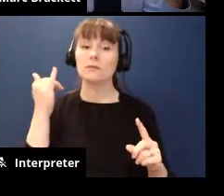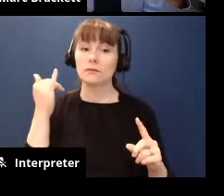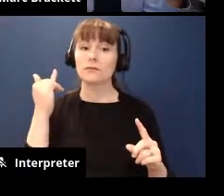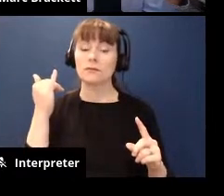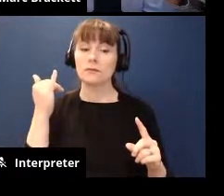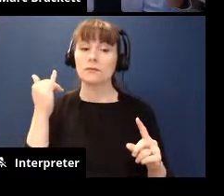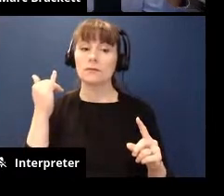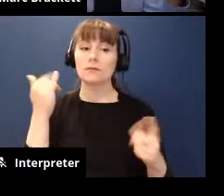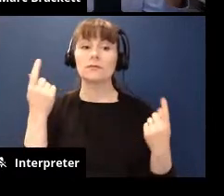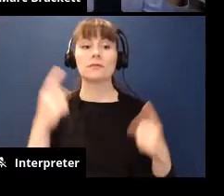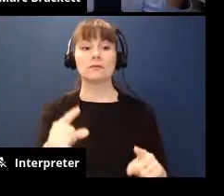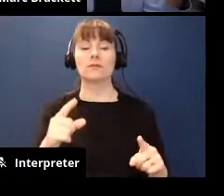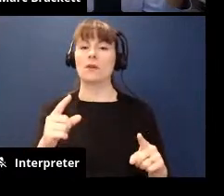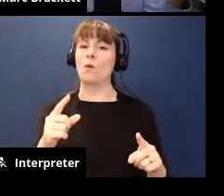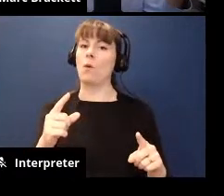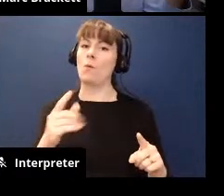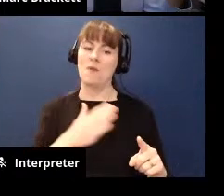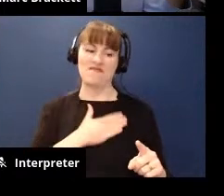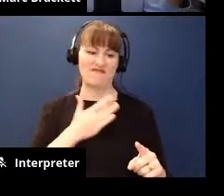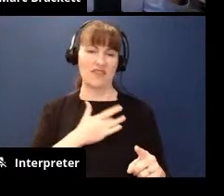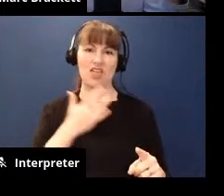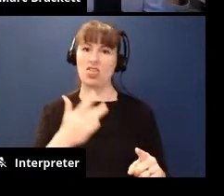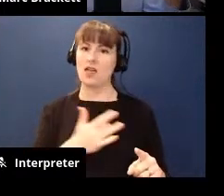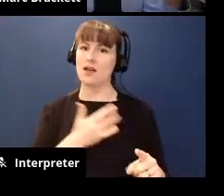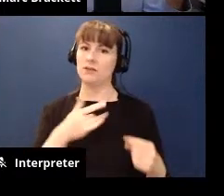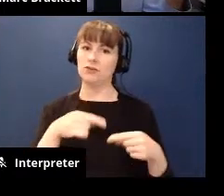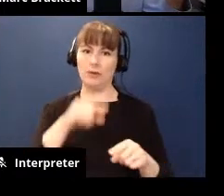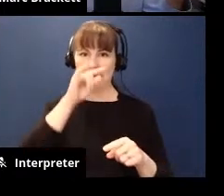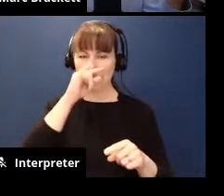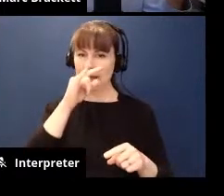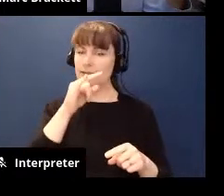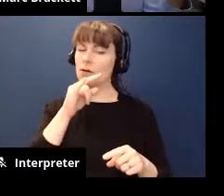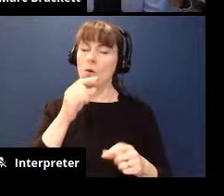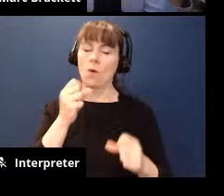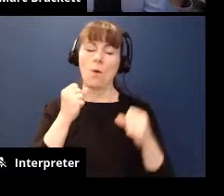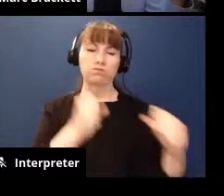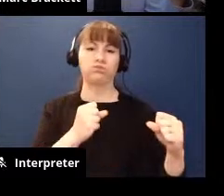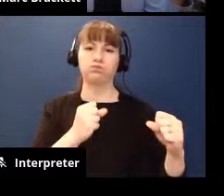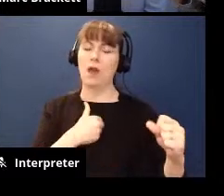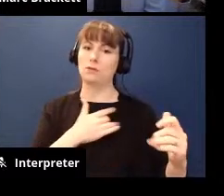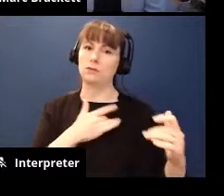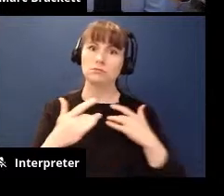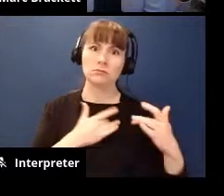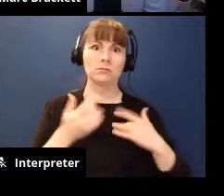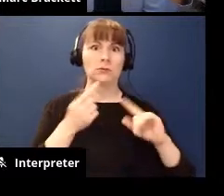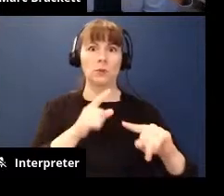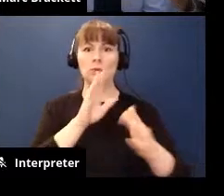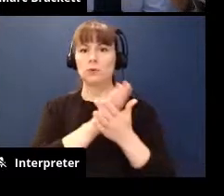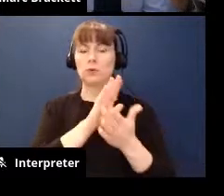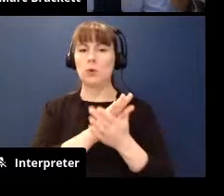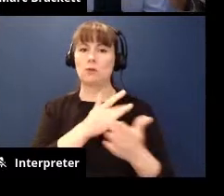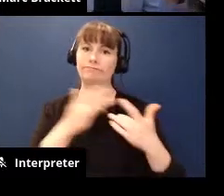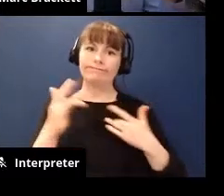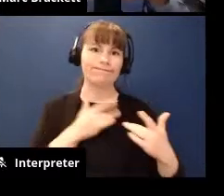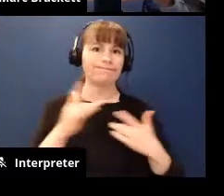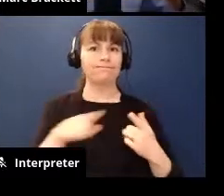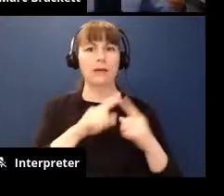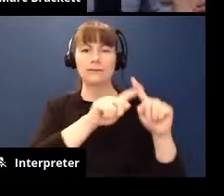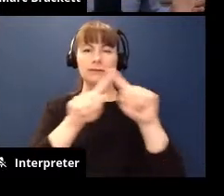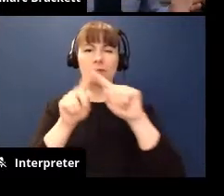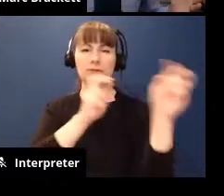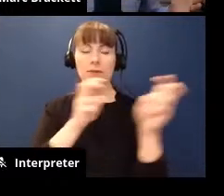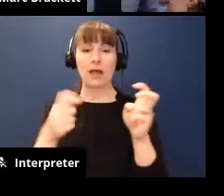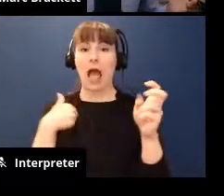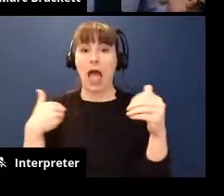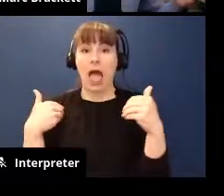i had a lot of strong feelings as a kid i was anxious about school i was anxious around certain subjects and i had no